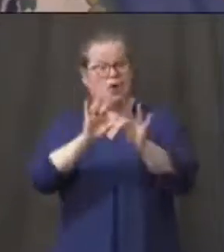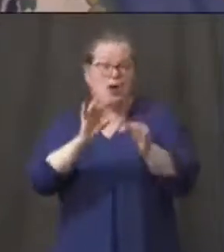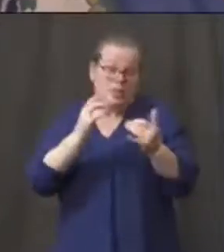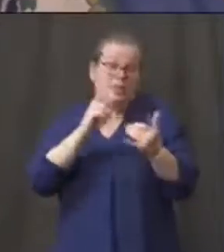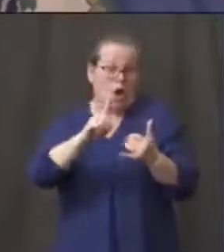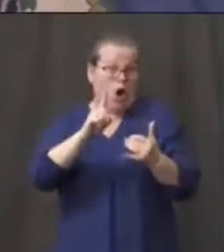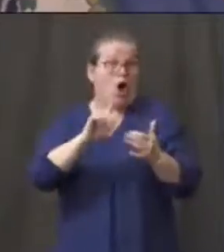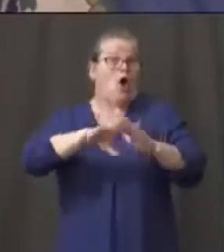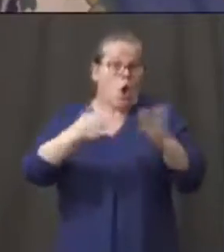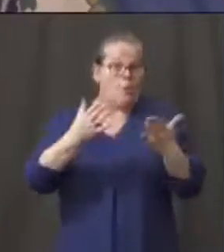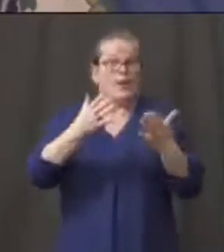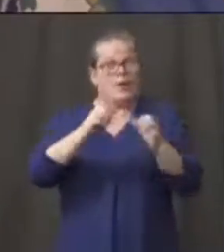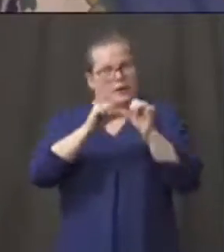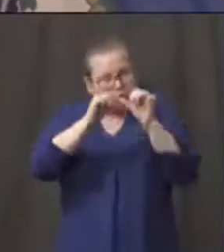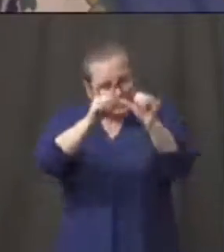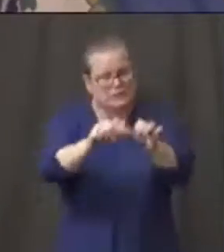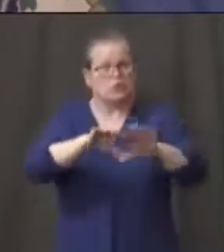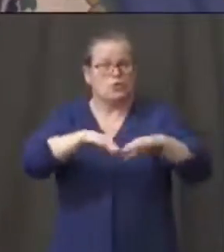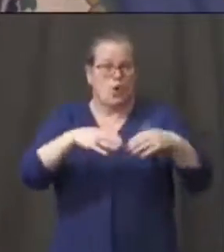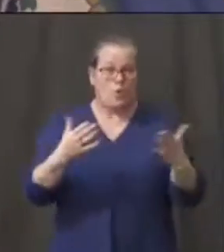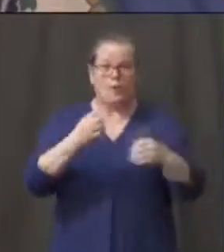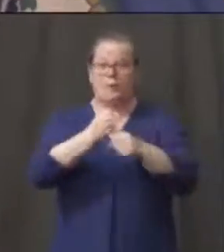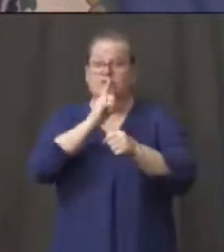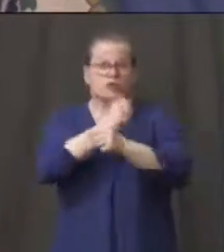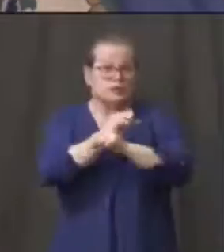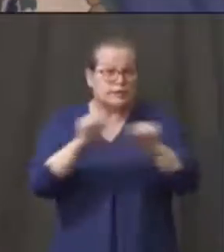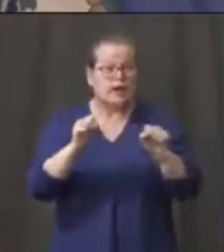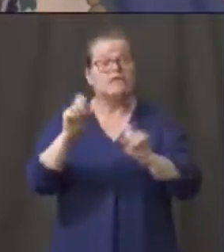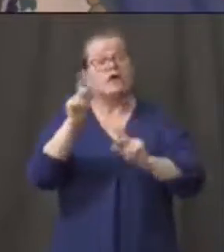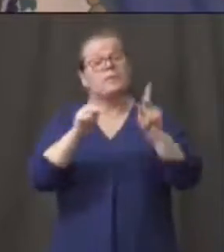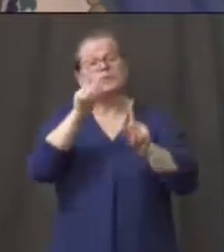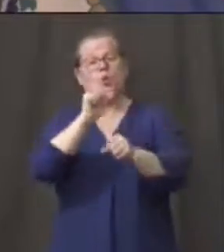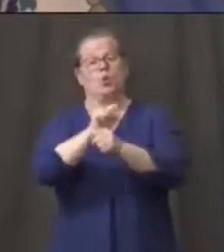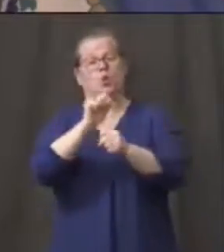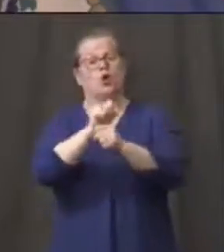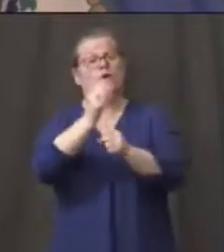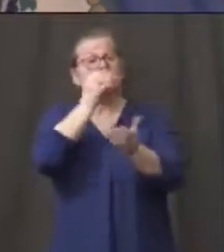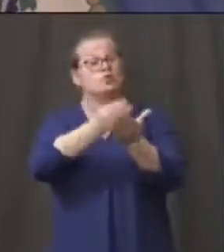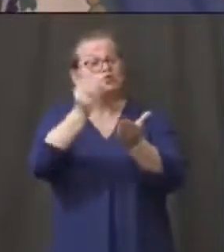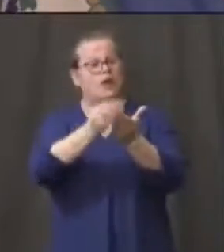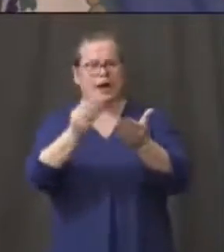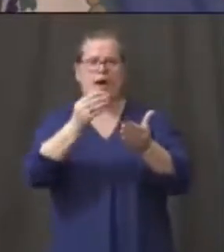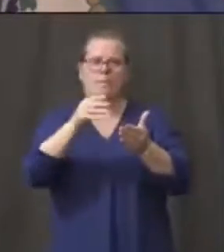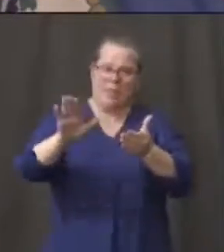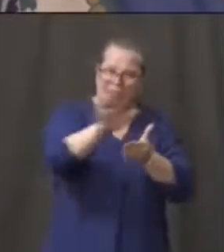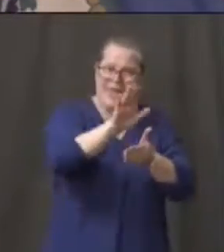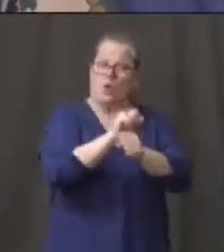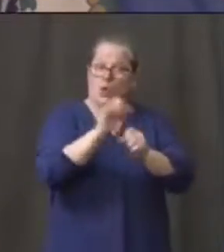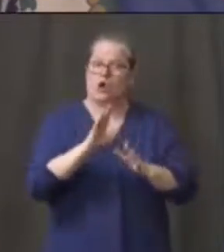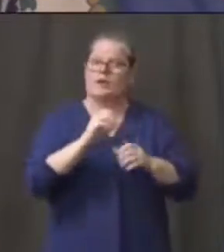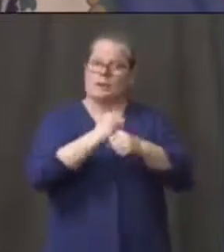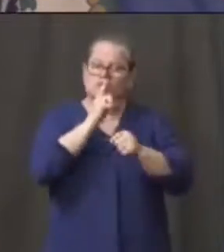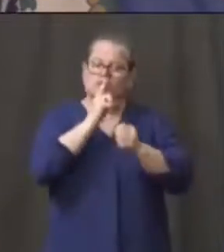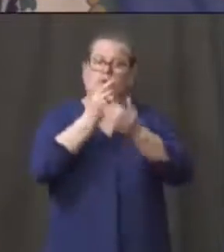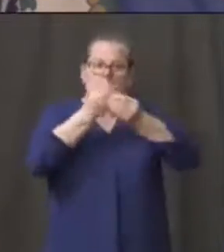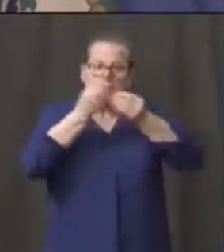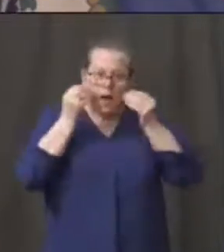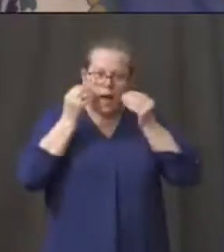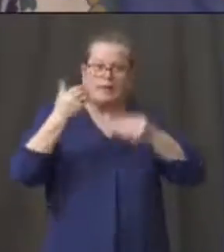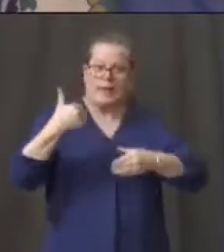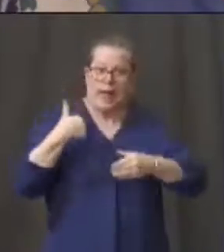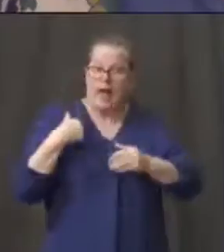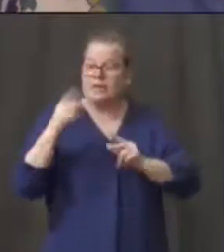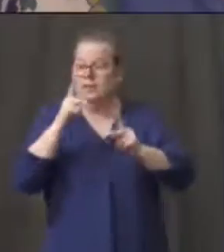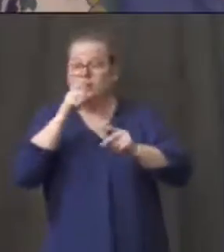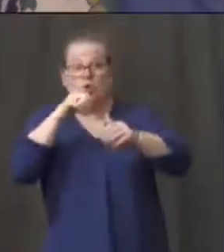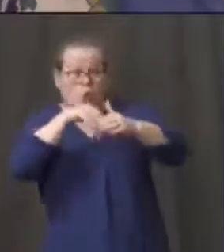forward. I want to make sure all of our food service workers have a mask. I want to do everything I can to make sure that others coming in and working with them